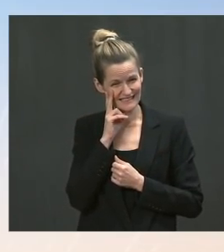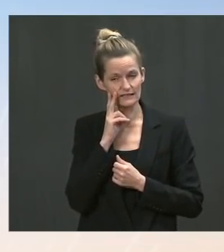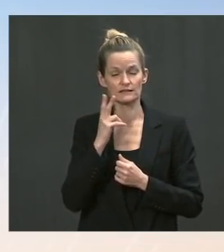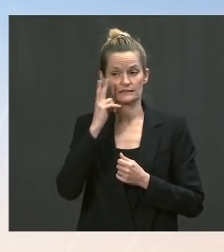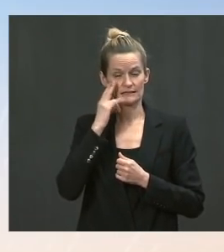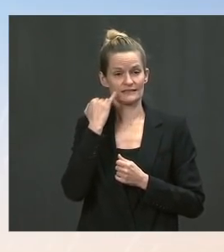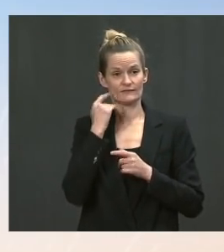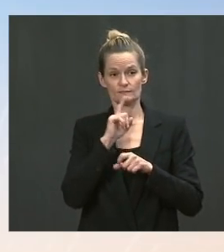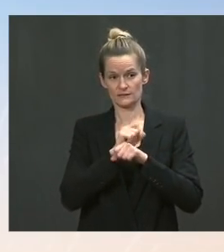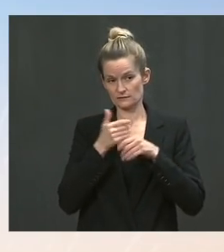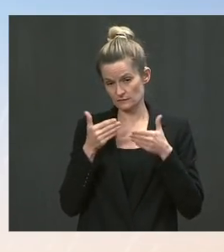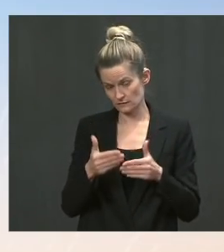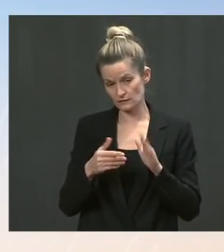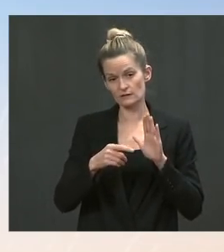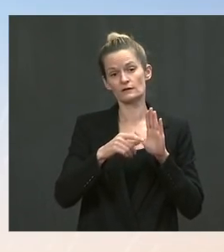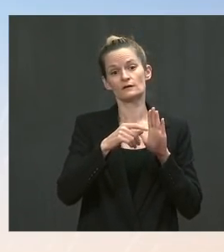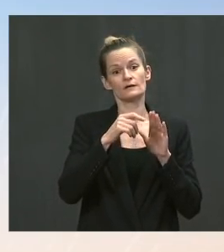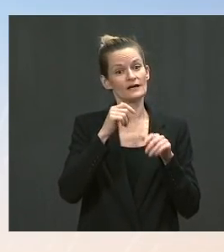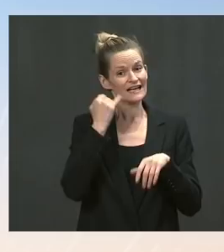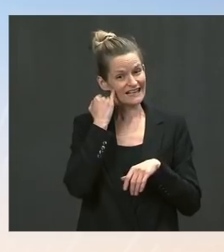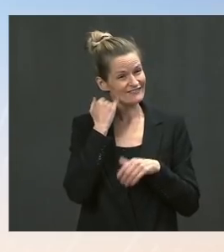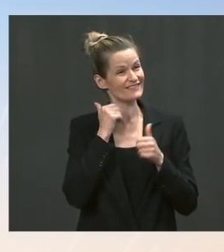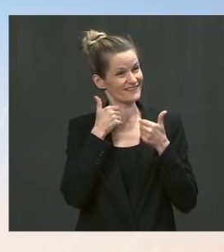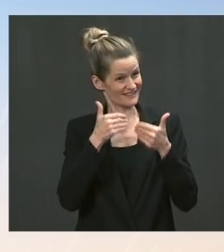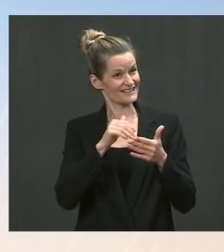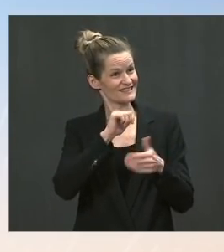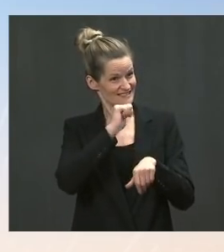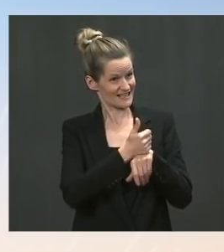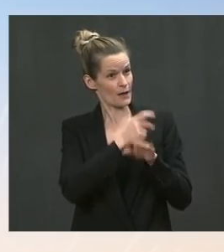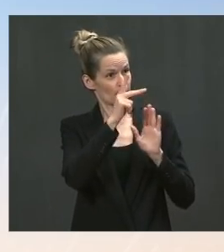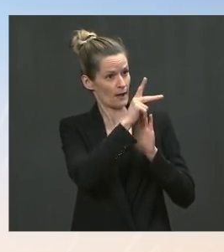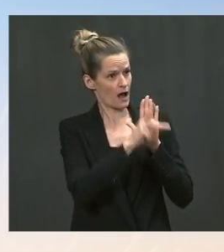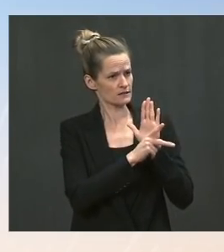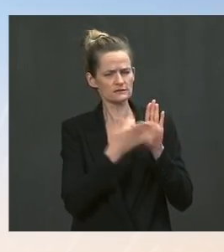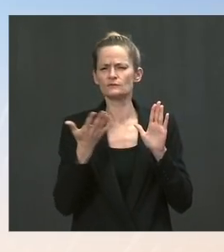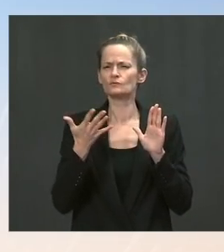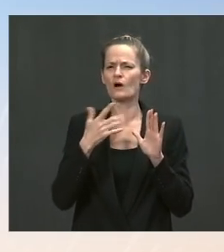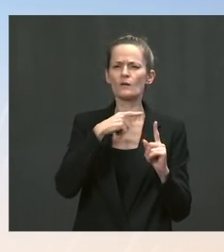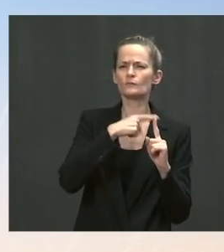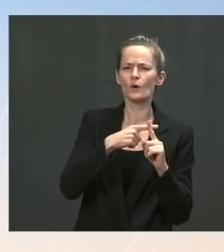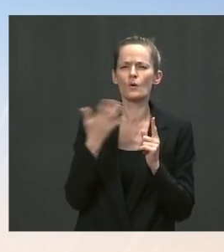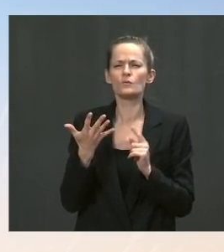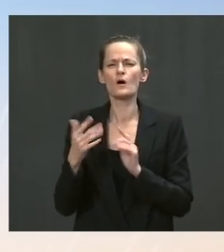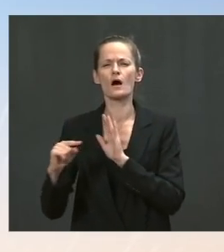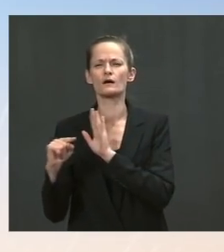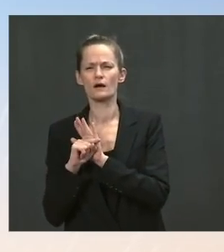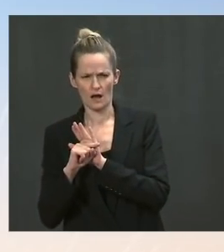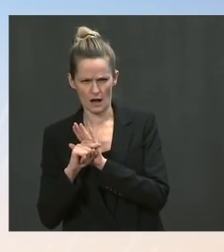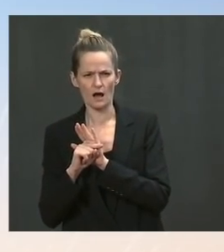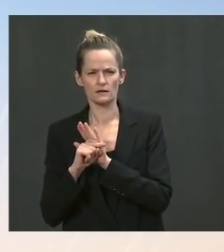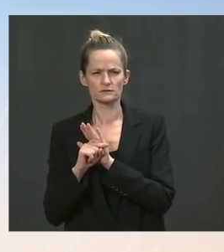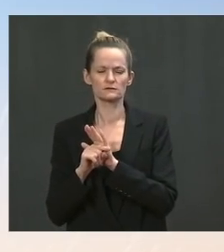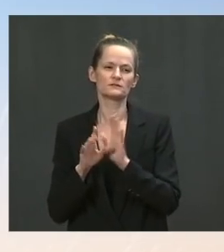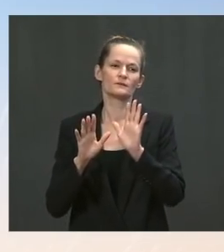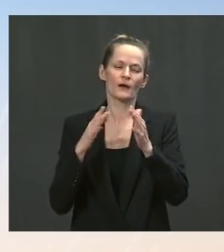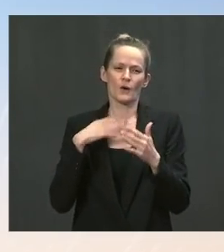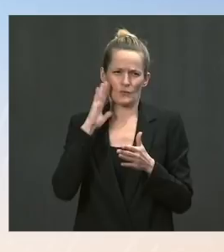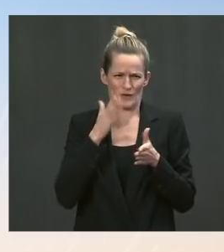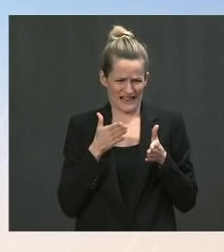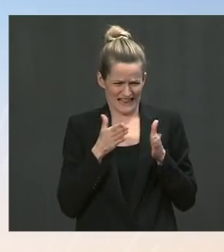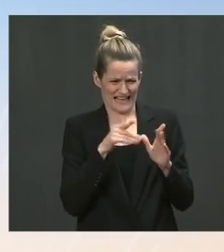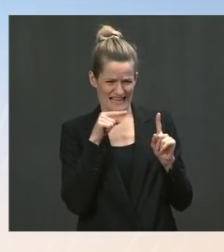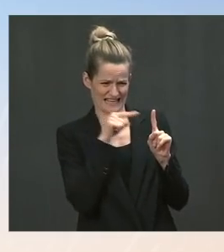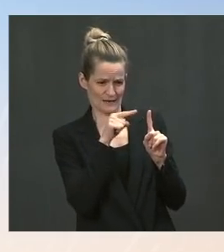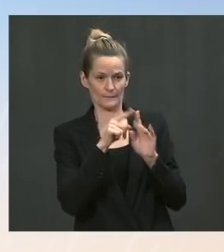We're making all decisions through the prism of what is in the interest of public health, but we're going to let that policy process see itself through. And certainly,